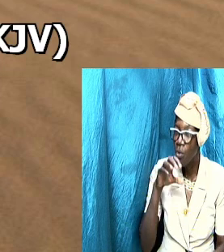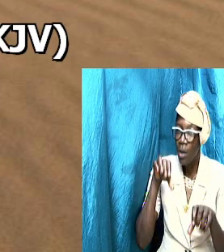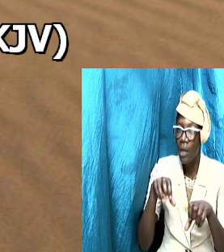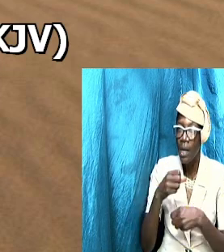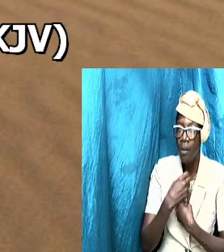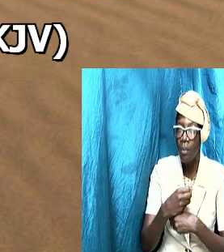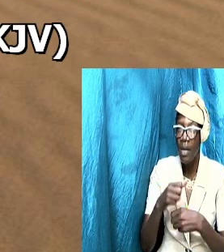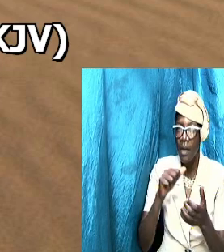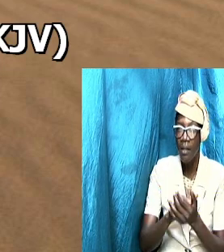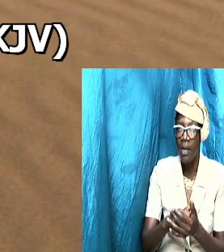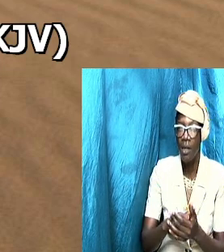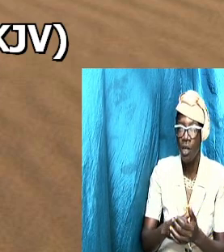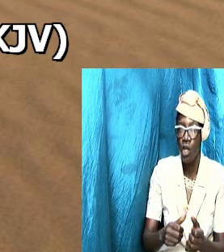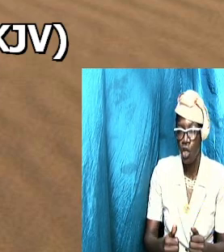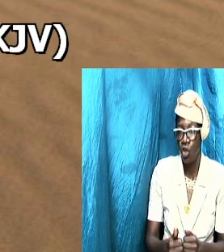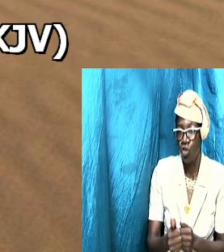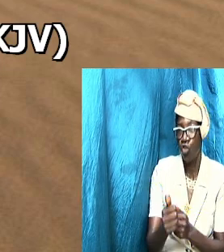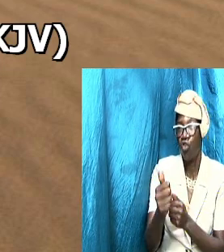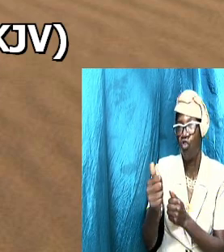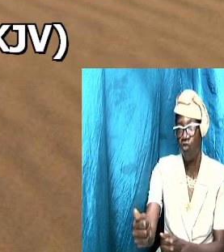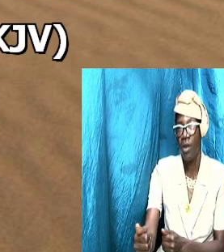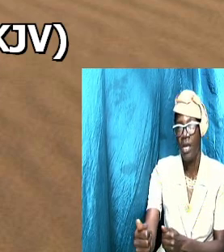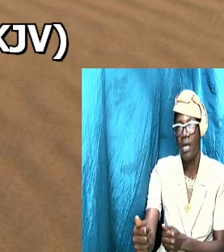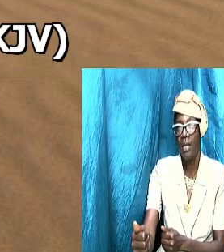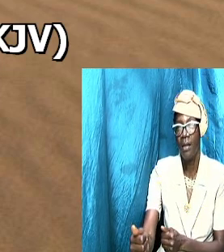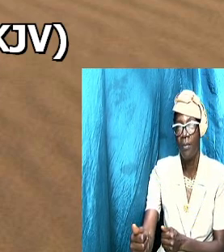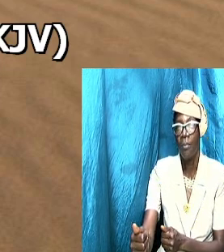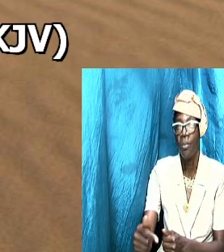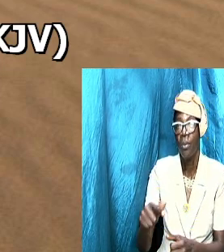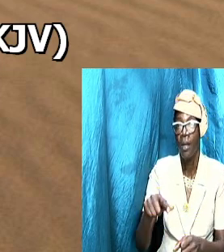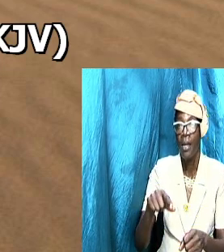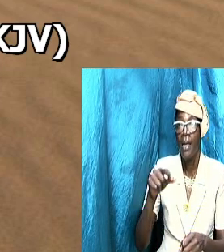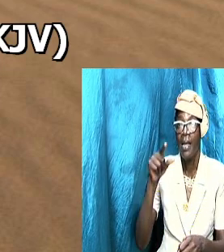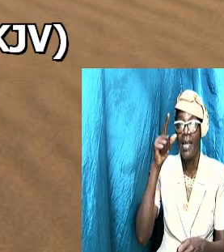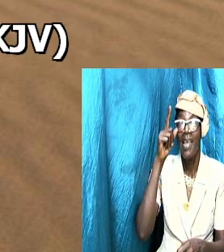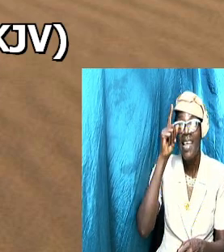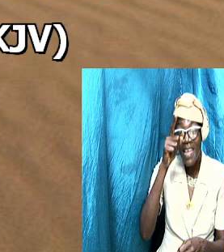which he hath made crooked